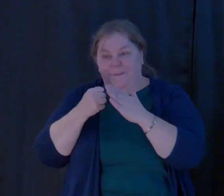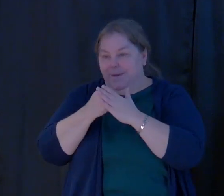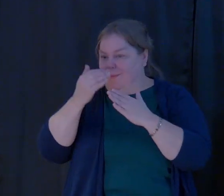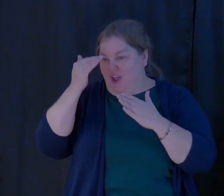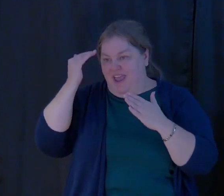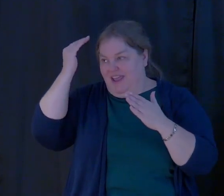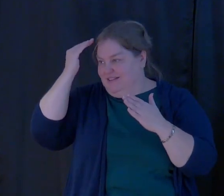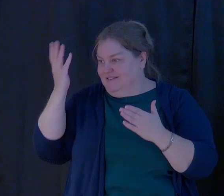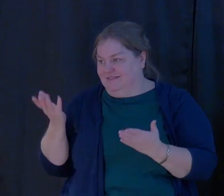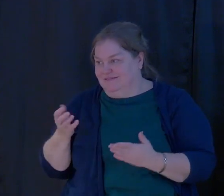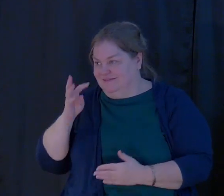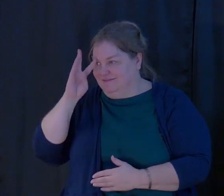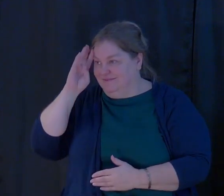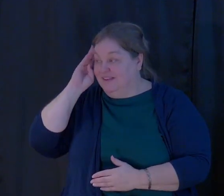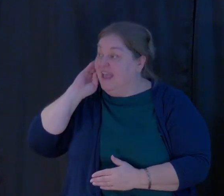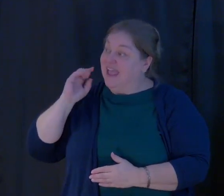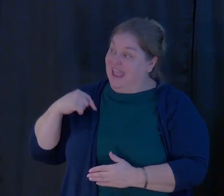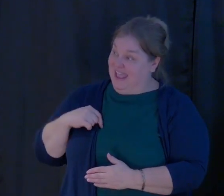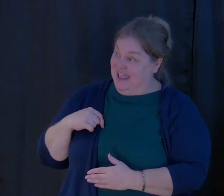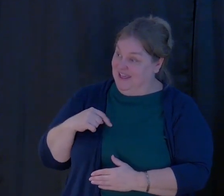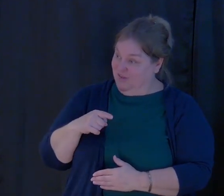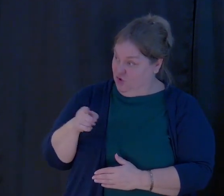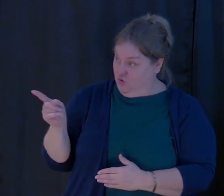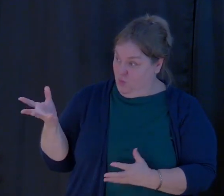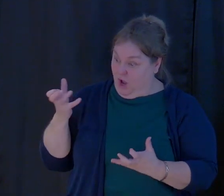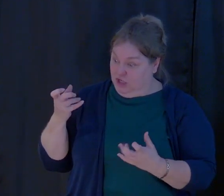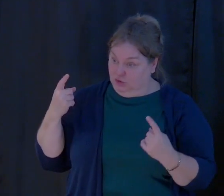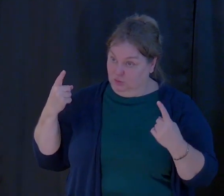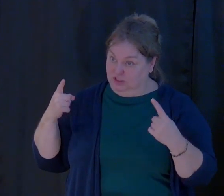If you want to, if we want to achieve